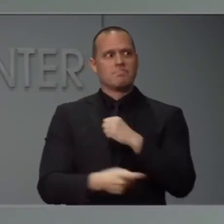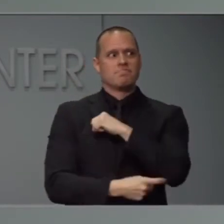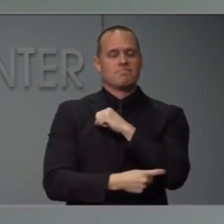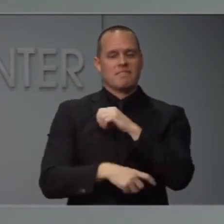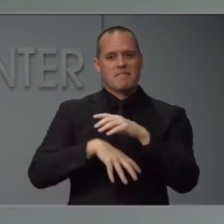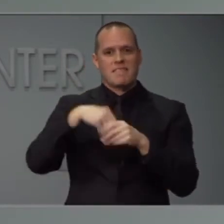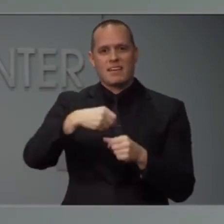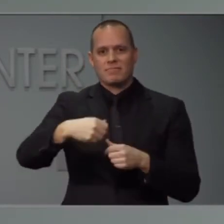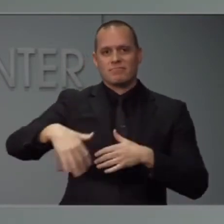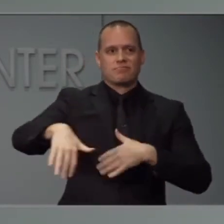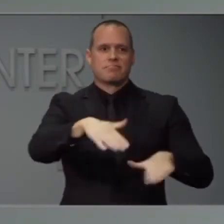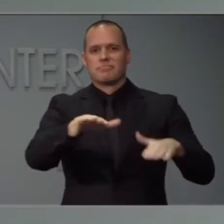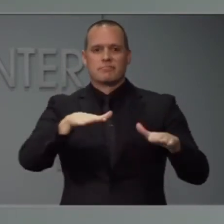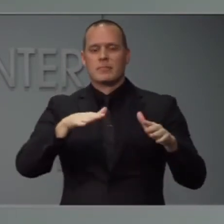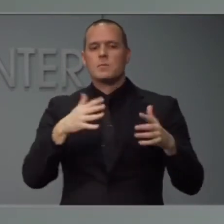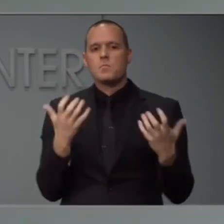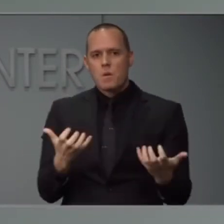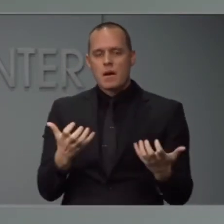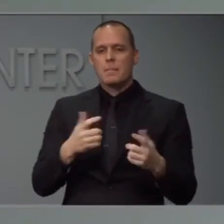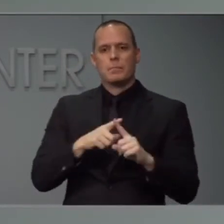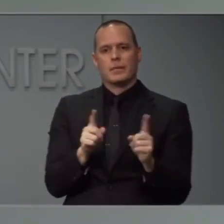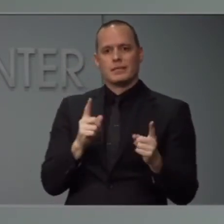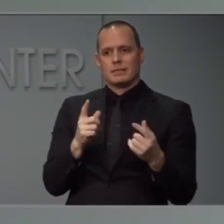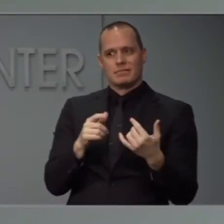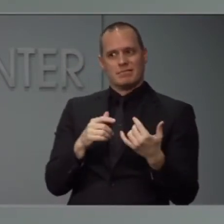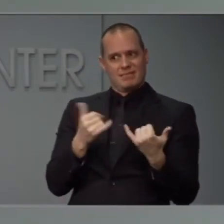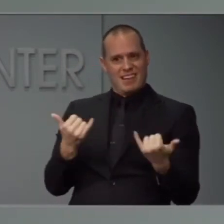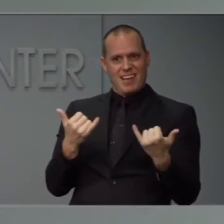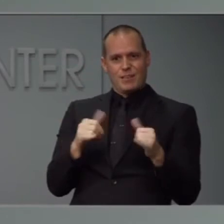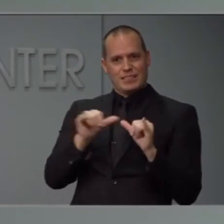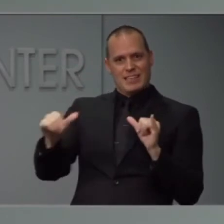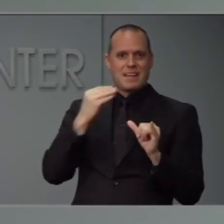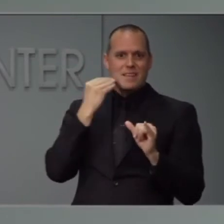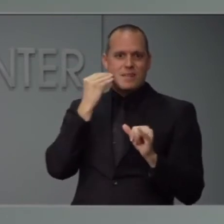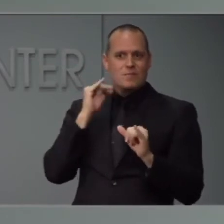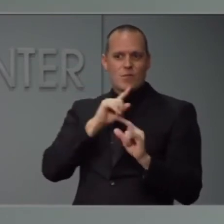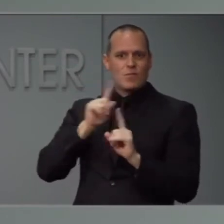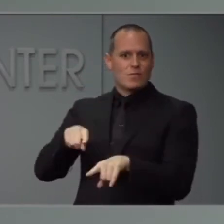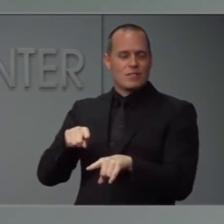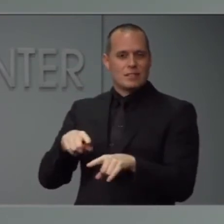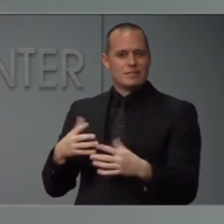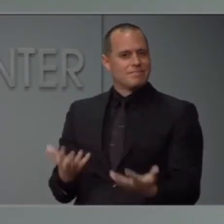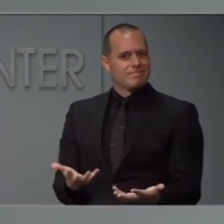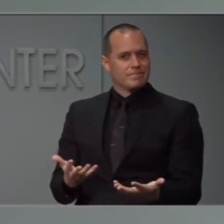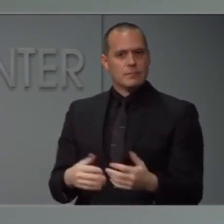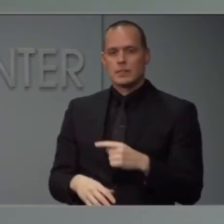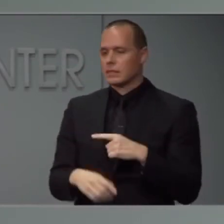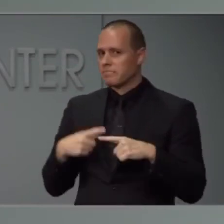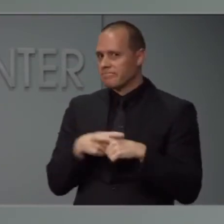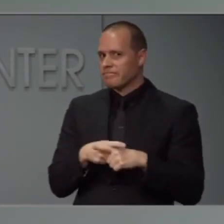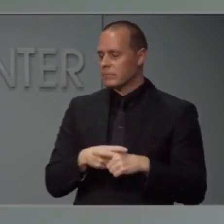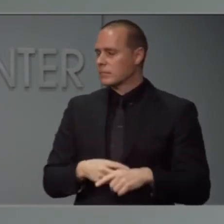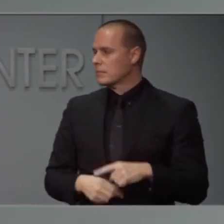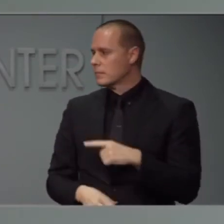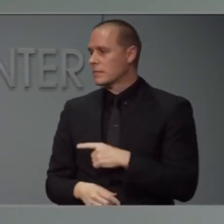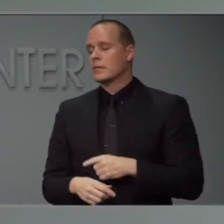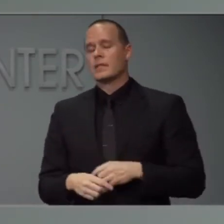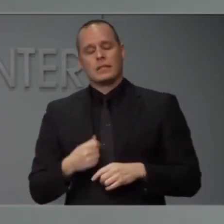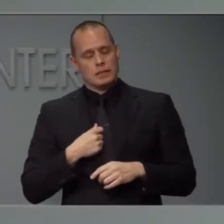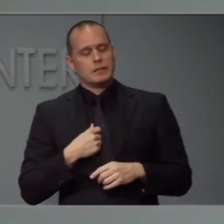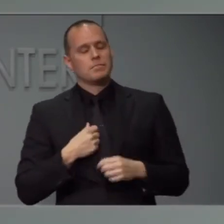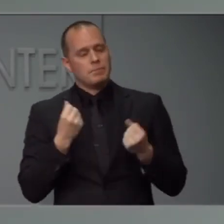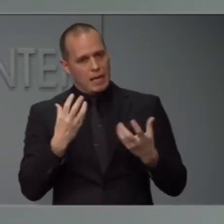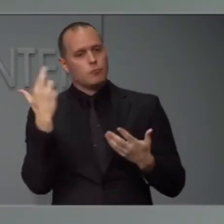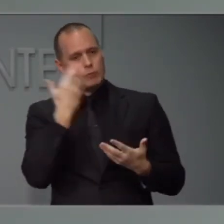So I think there are a number of factors why I think the number of cases is going up the way it is in North